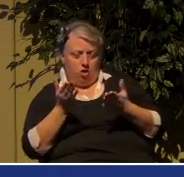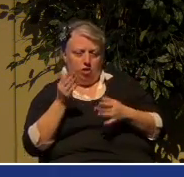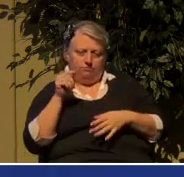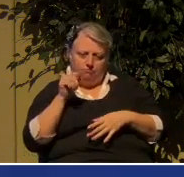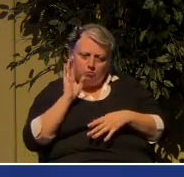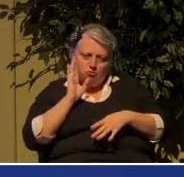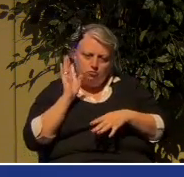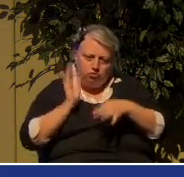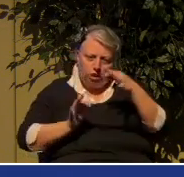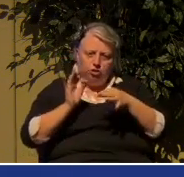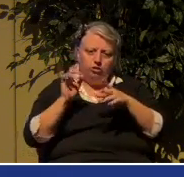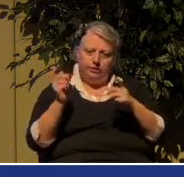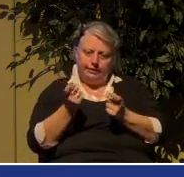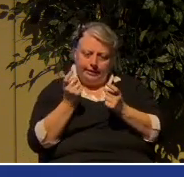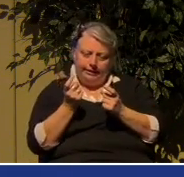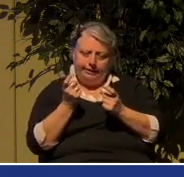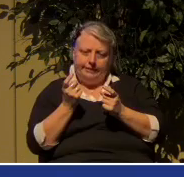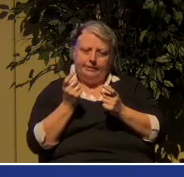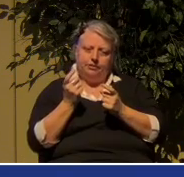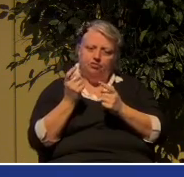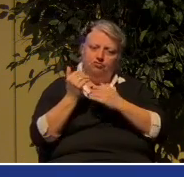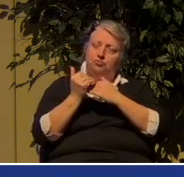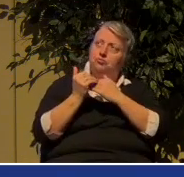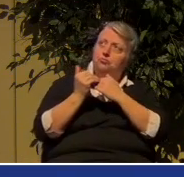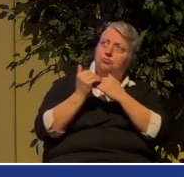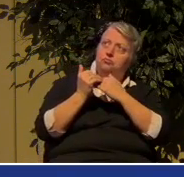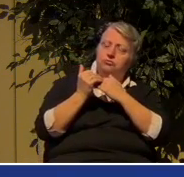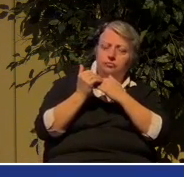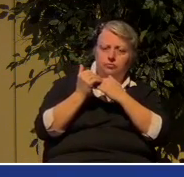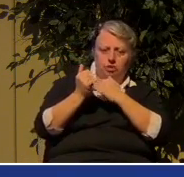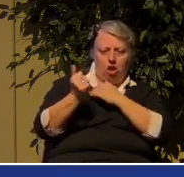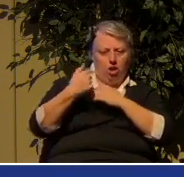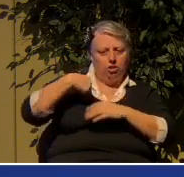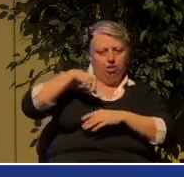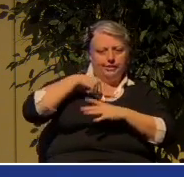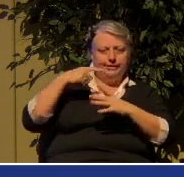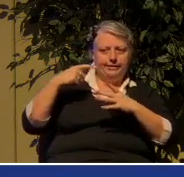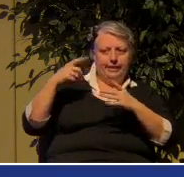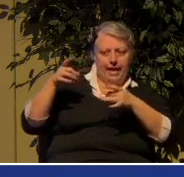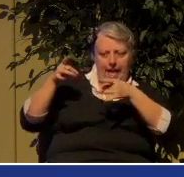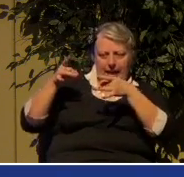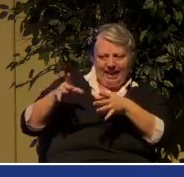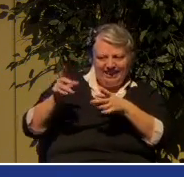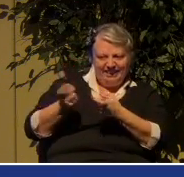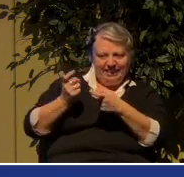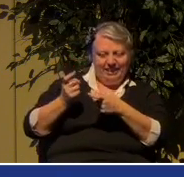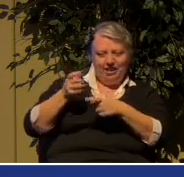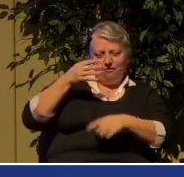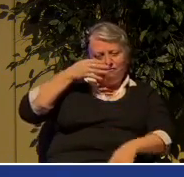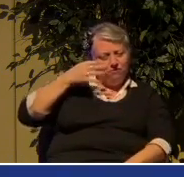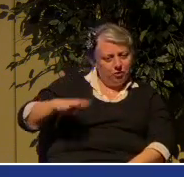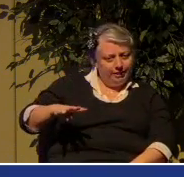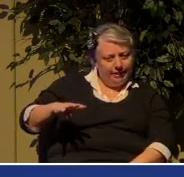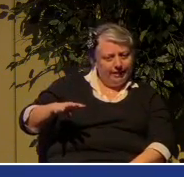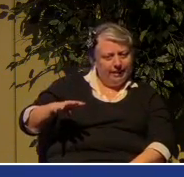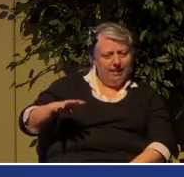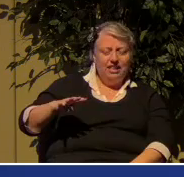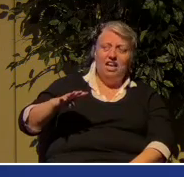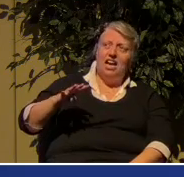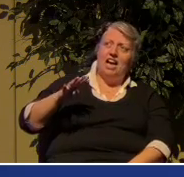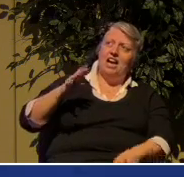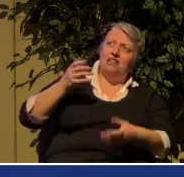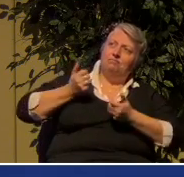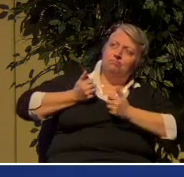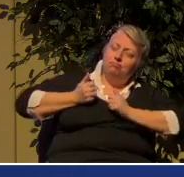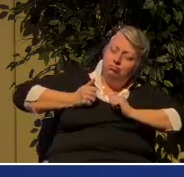sin, who calls us to hate sin and forsake it, and who has poured out his